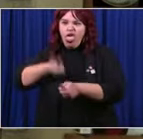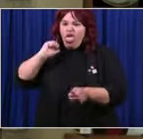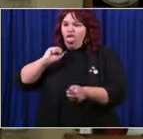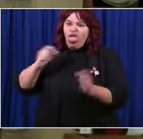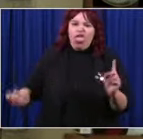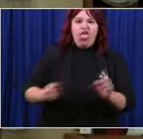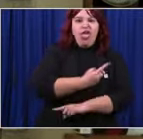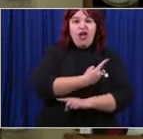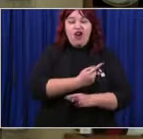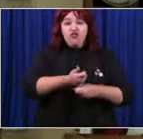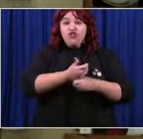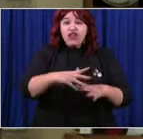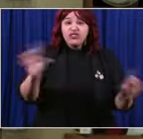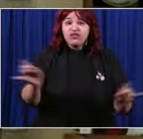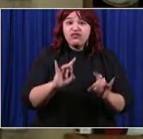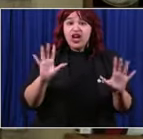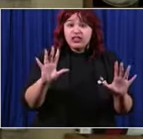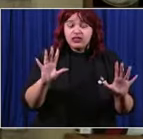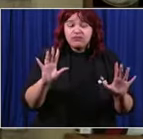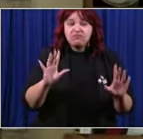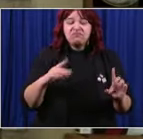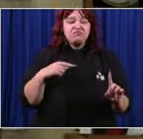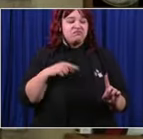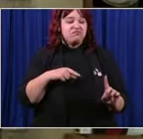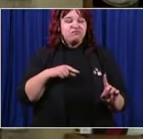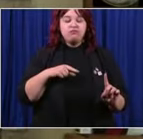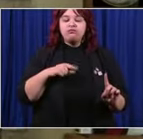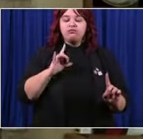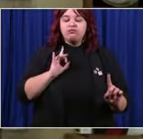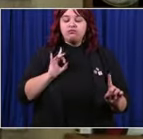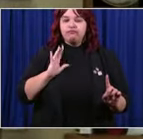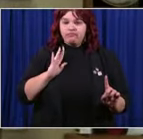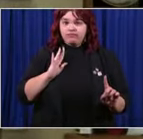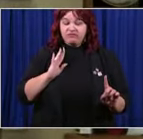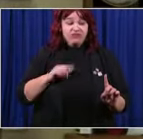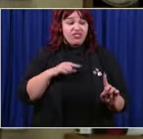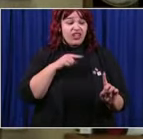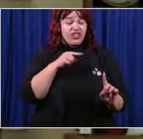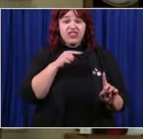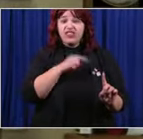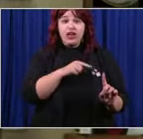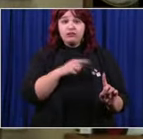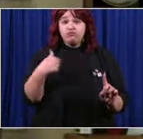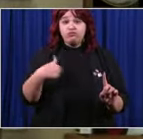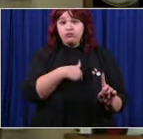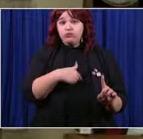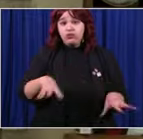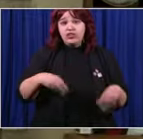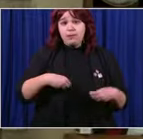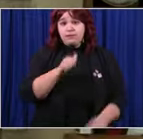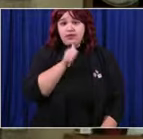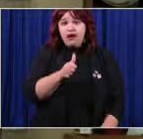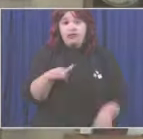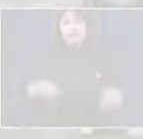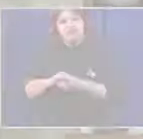These are violent people, and their violence will not be tolerated in